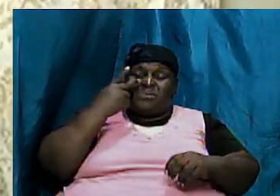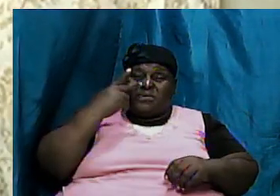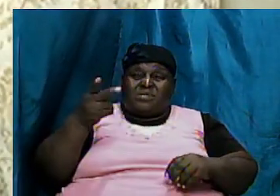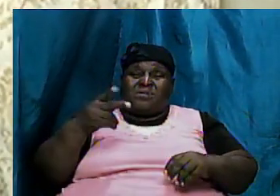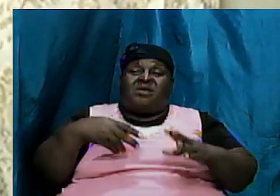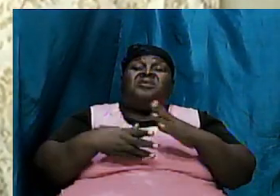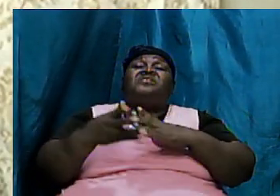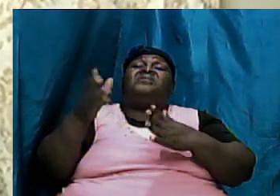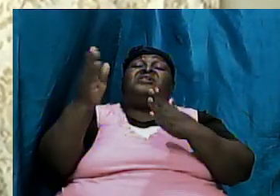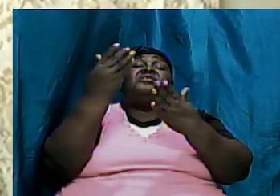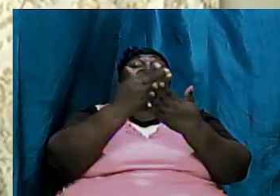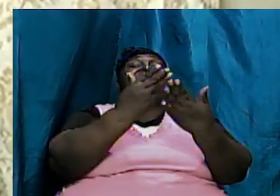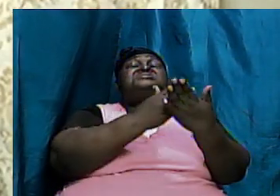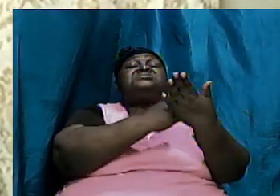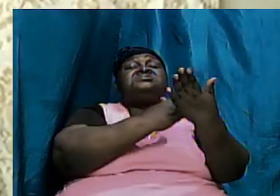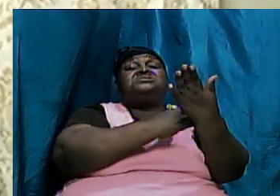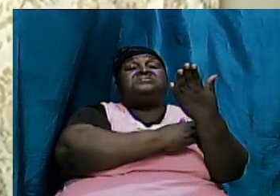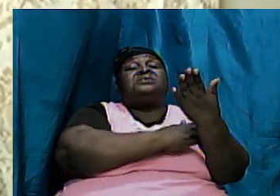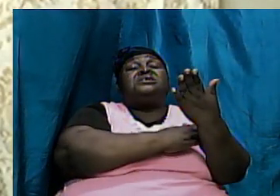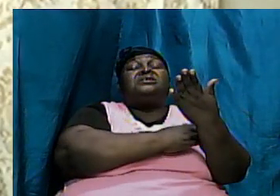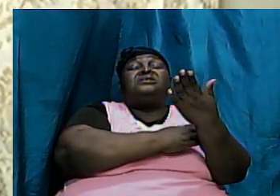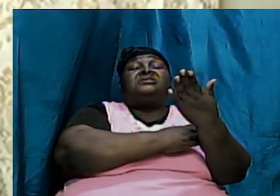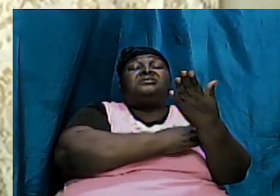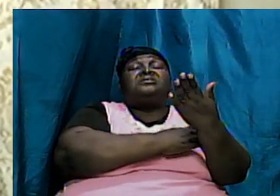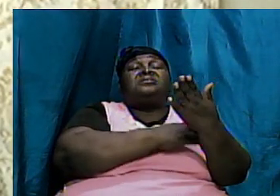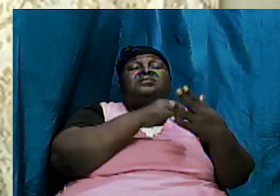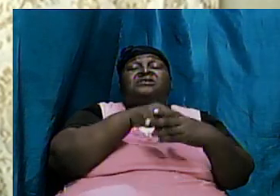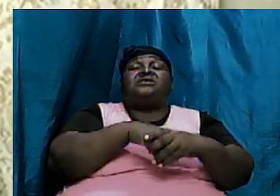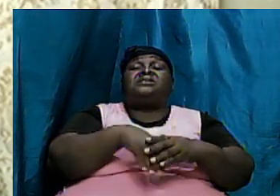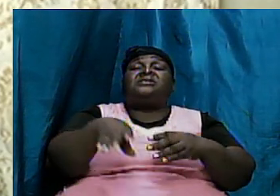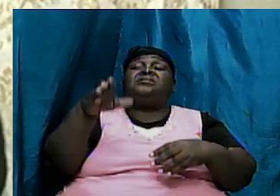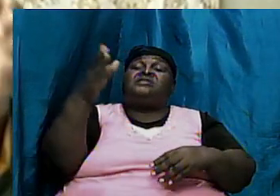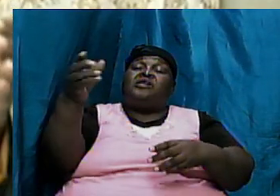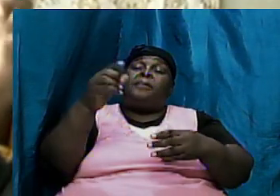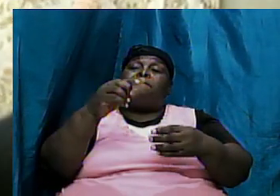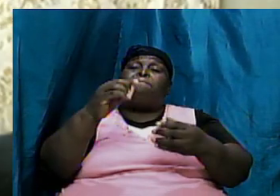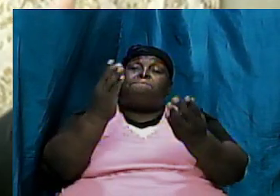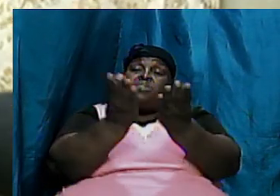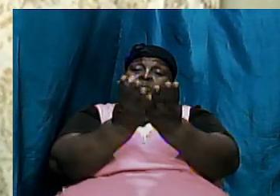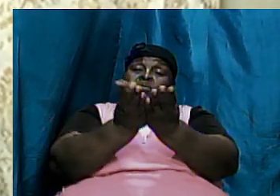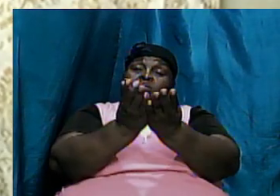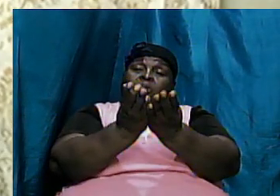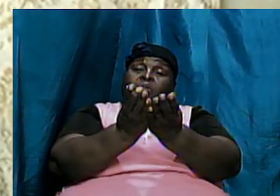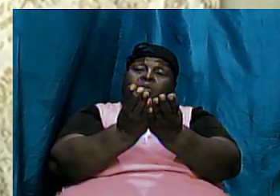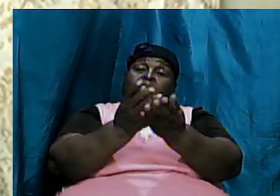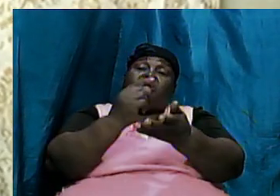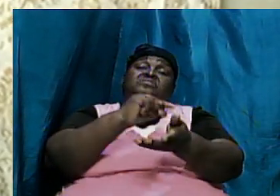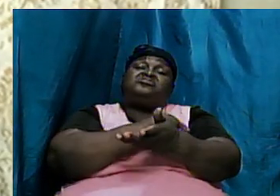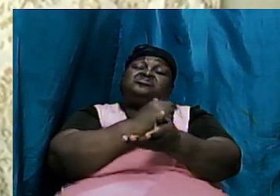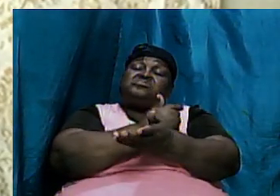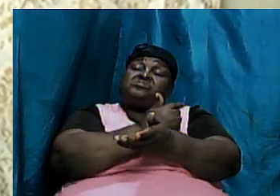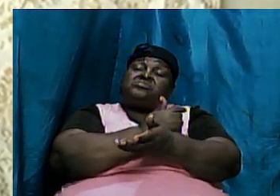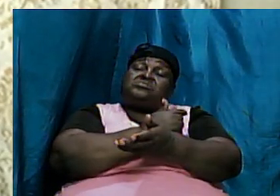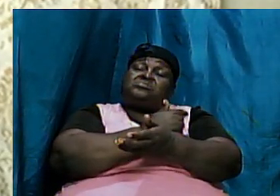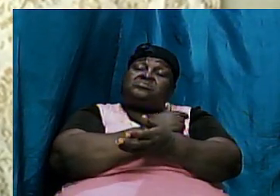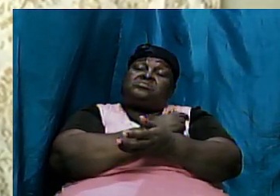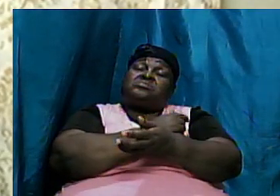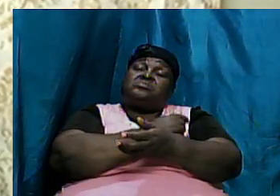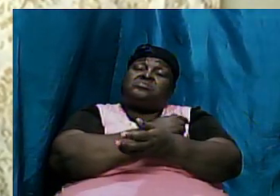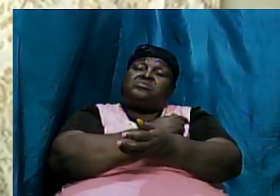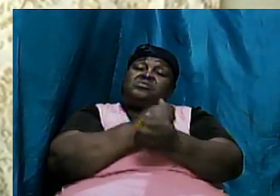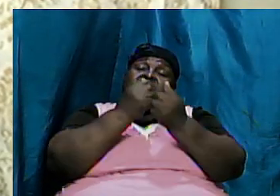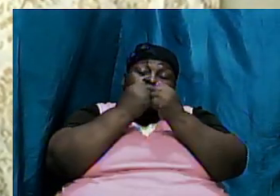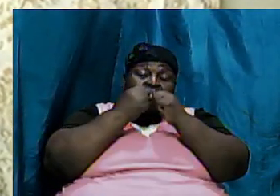lessons that are there in this one book so not only is it the book of beginnings origins but